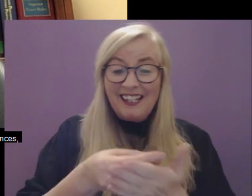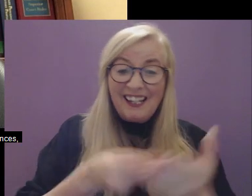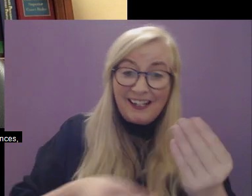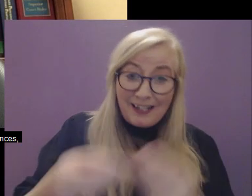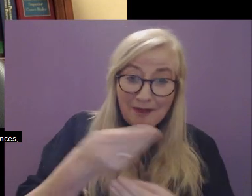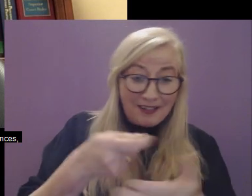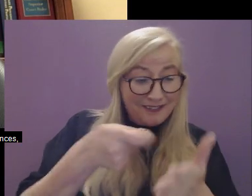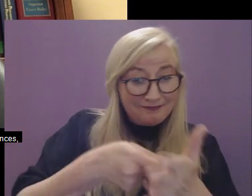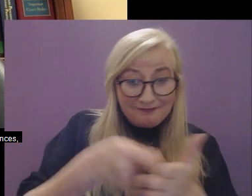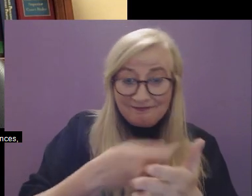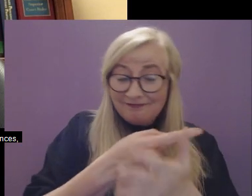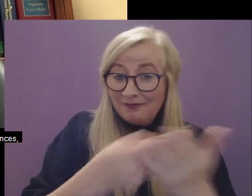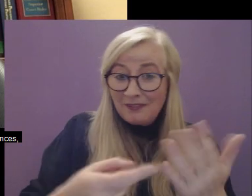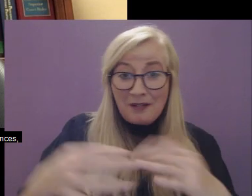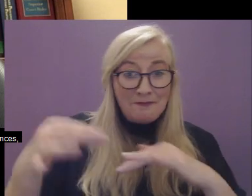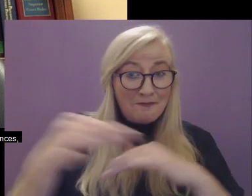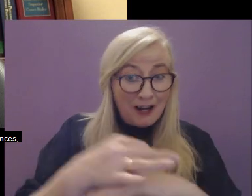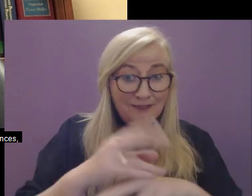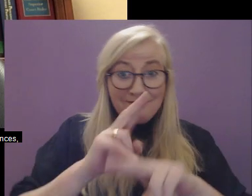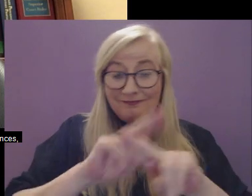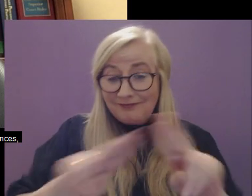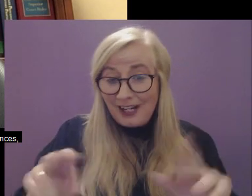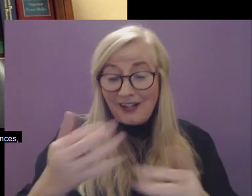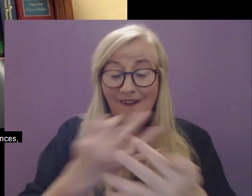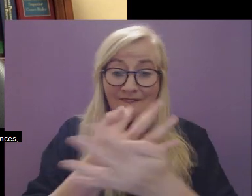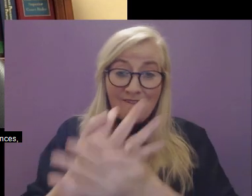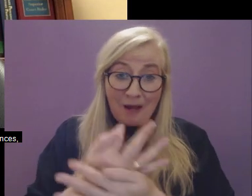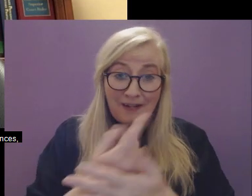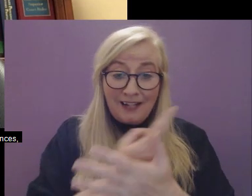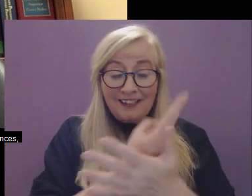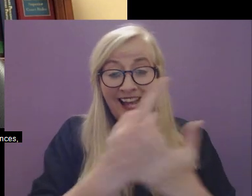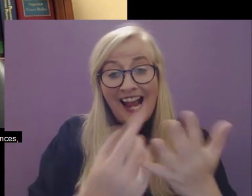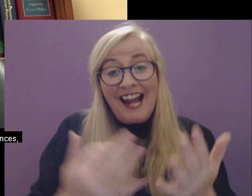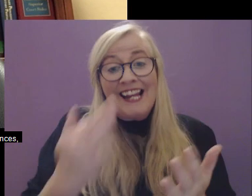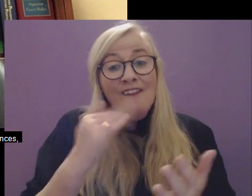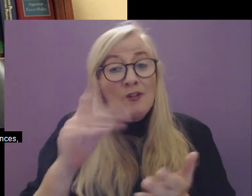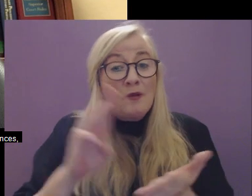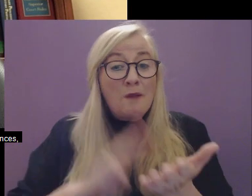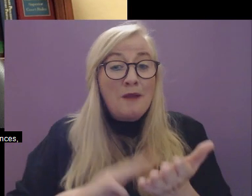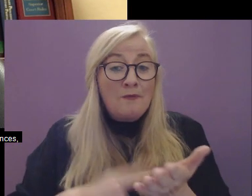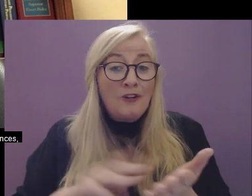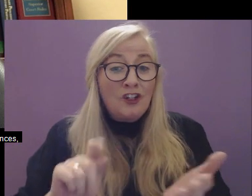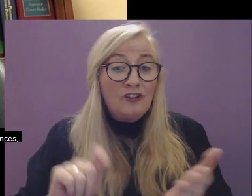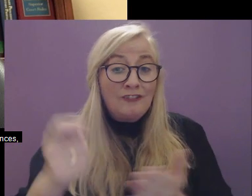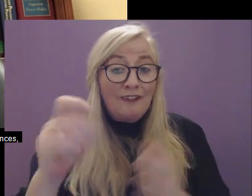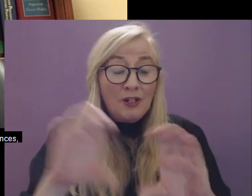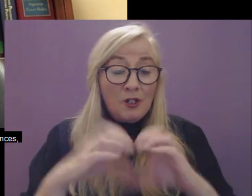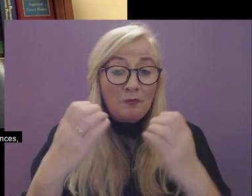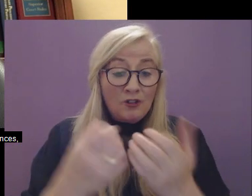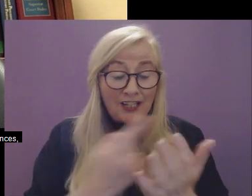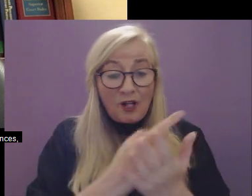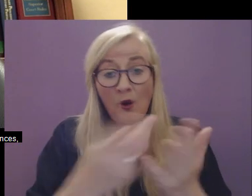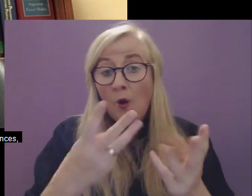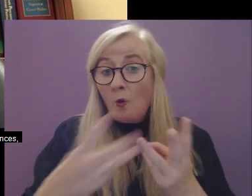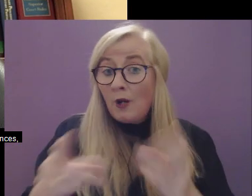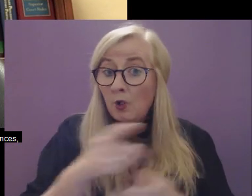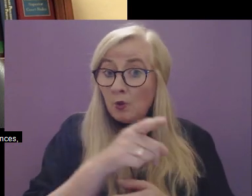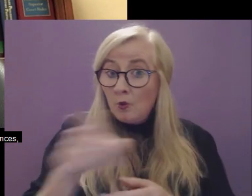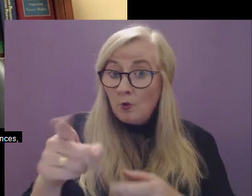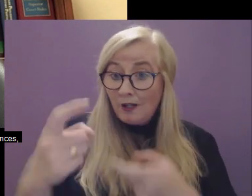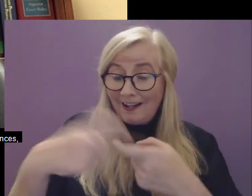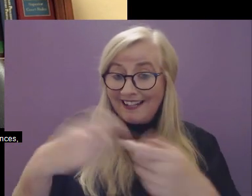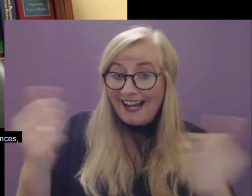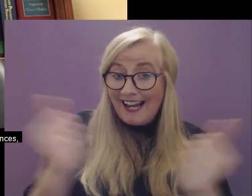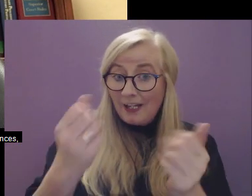economic circumstances, marital or family status, or if you are a member of the travelling community. When you contact